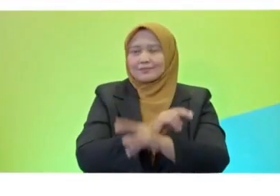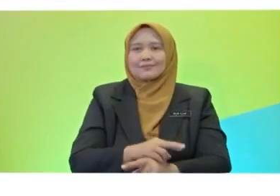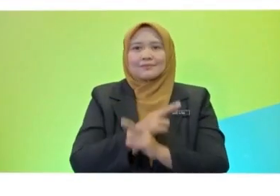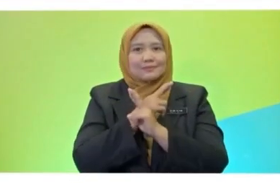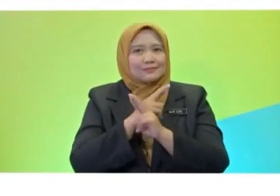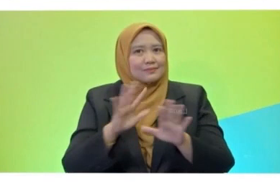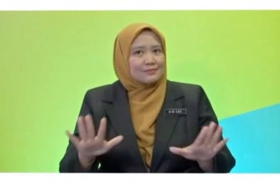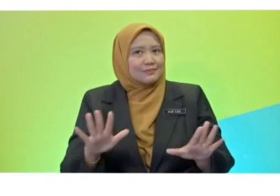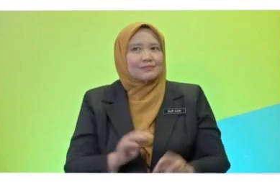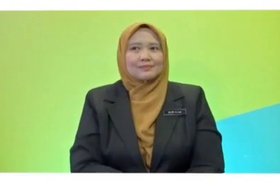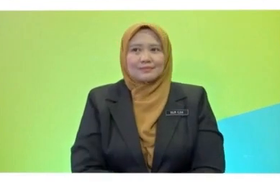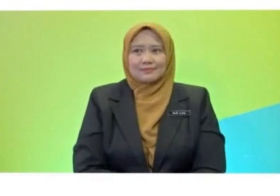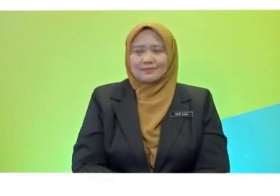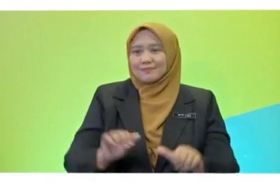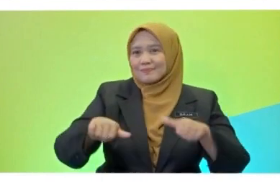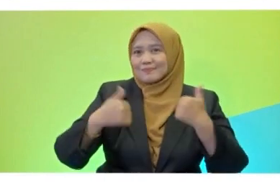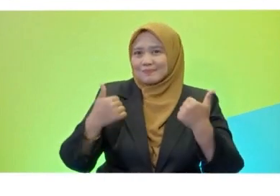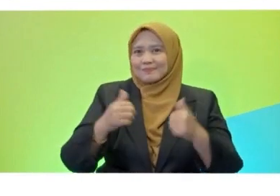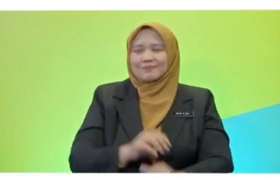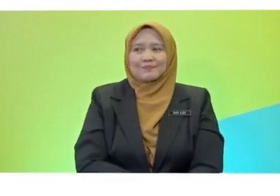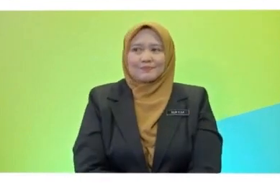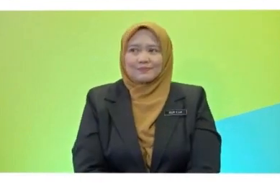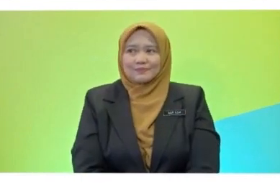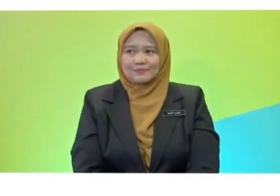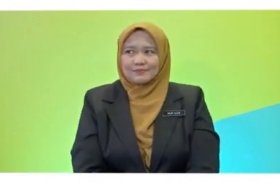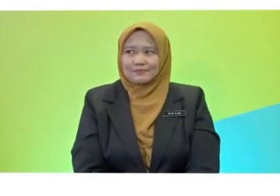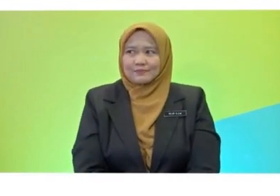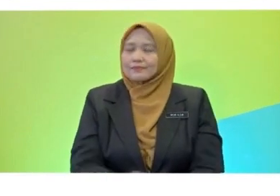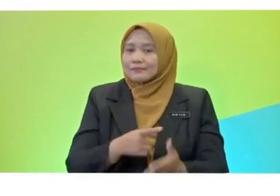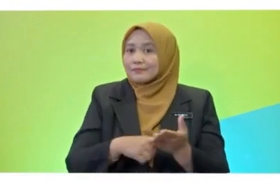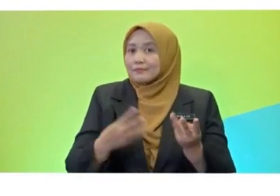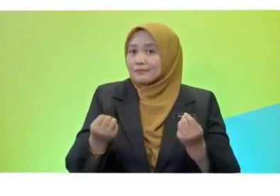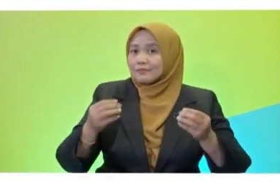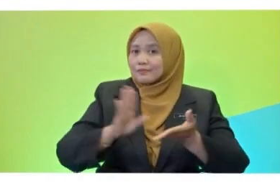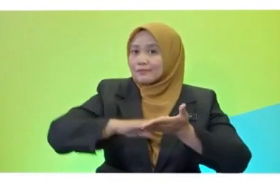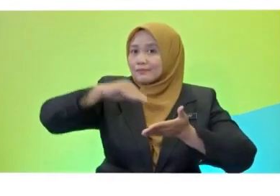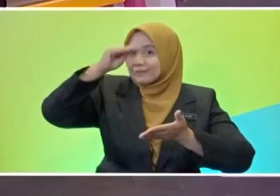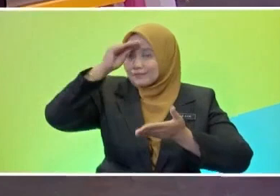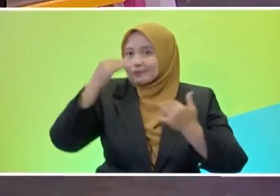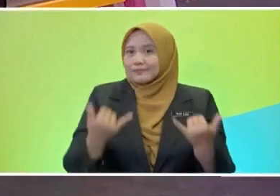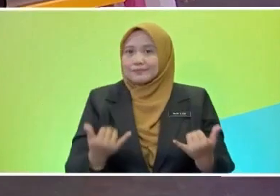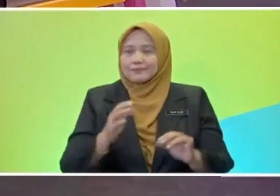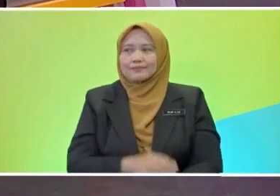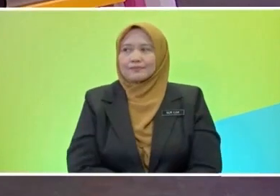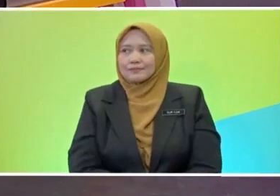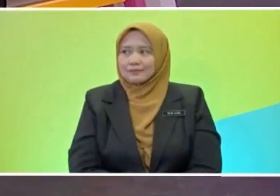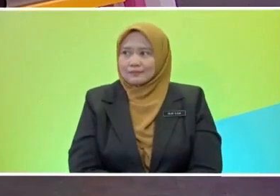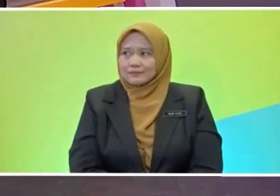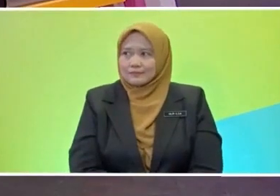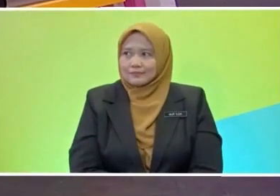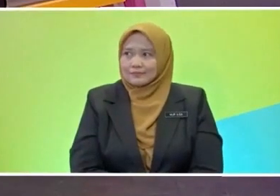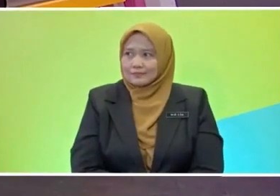Yes, or double thumbs up. Okay, very, very good. Alright, Miss Anjana, what are we going to learn in this segment? Yes, Chris. Okay,